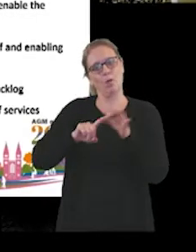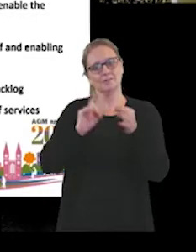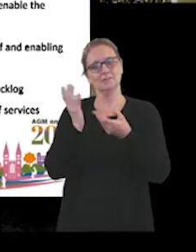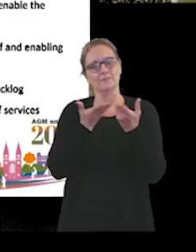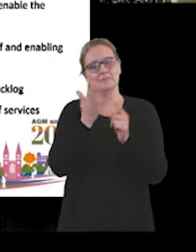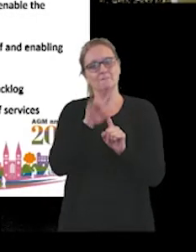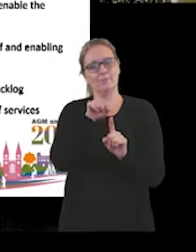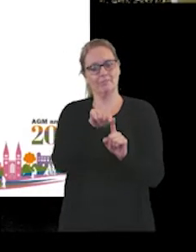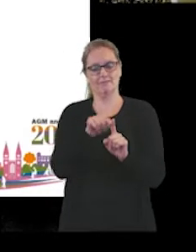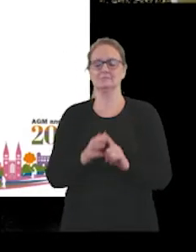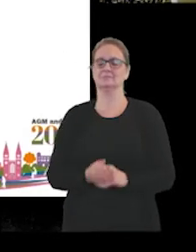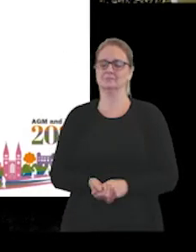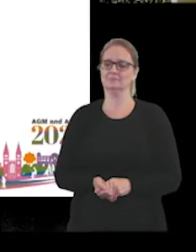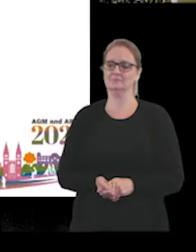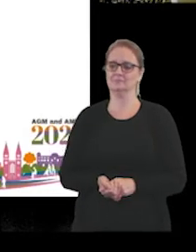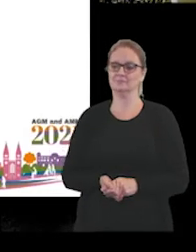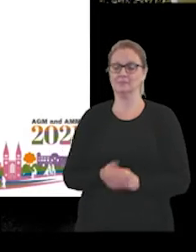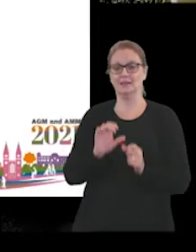Next slide, please.